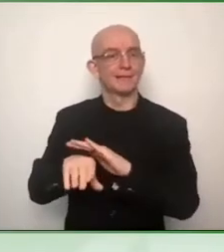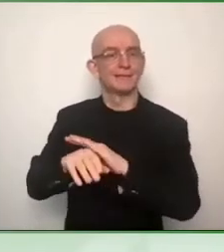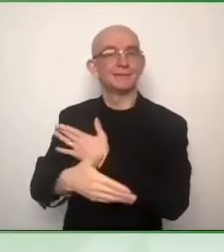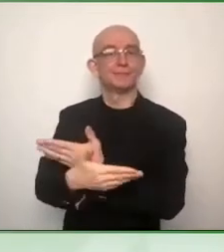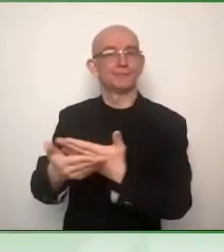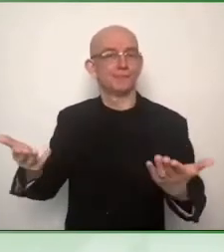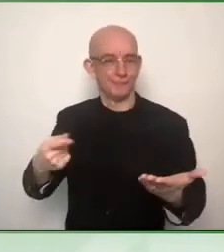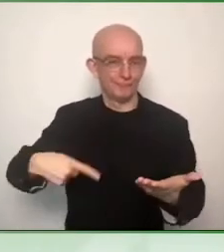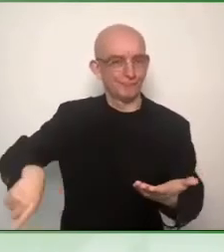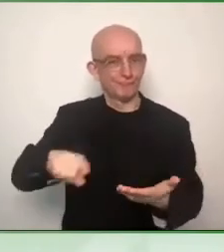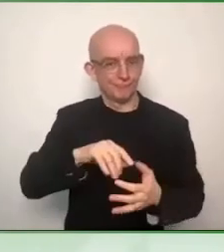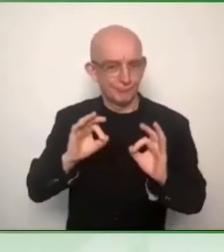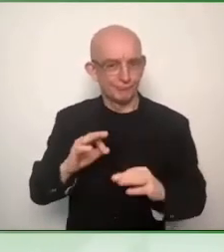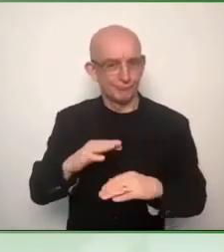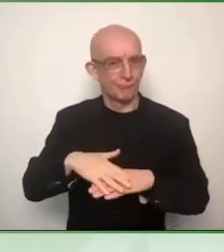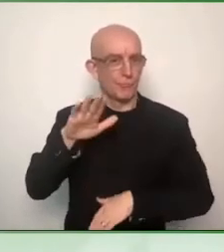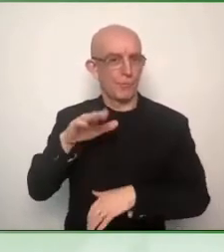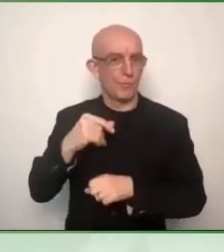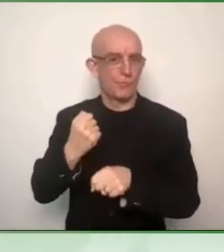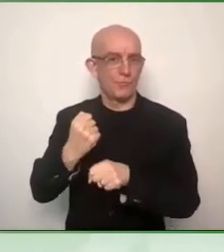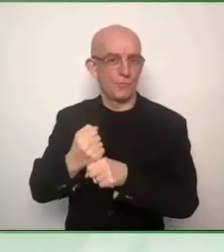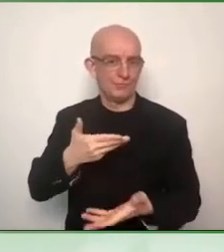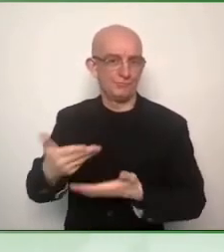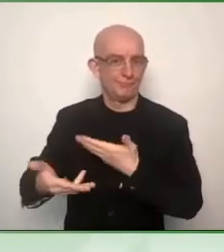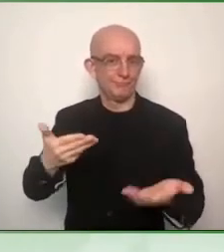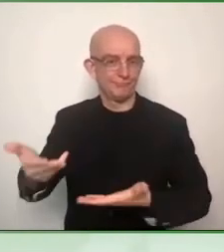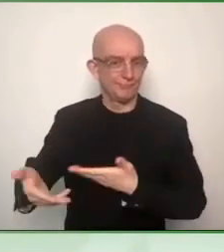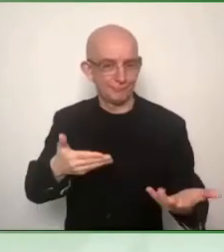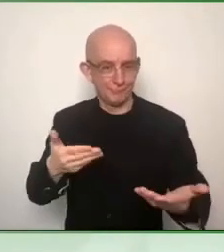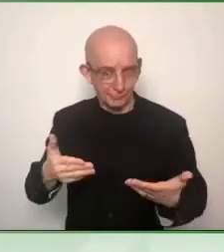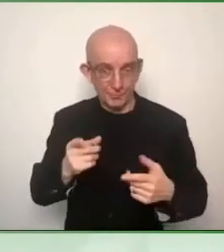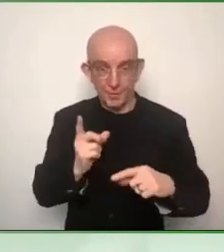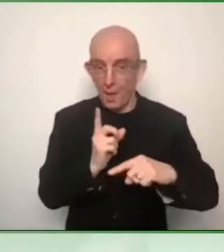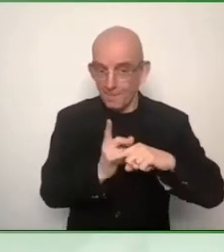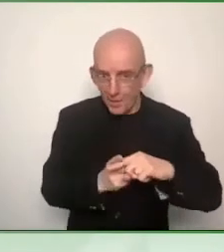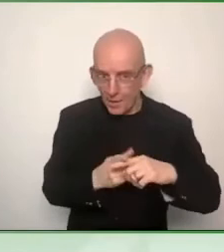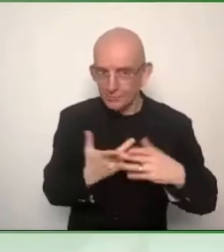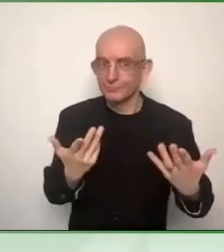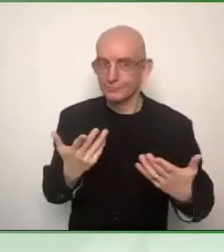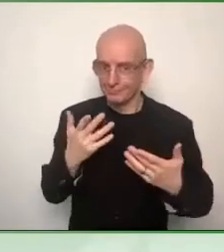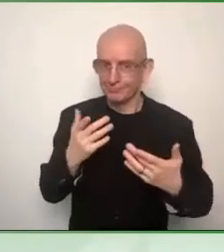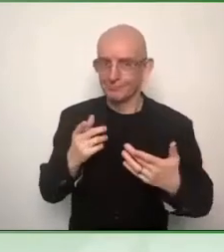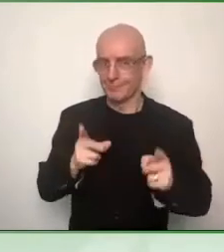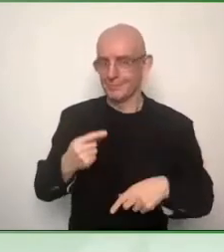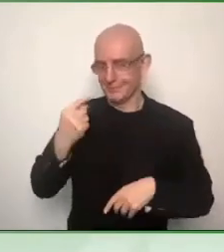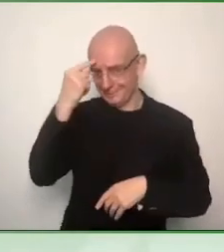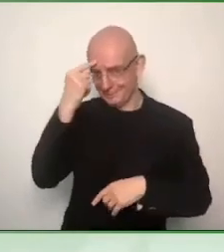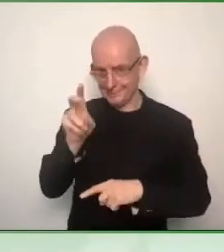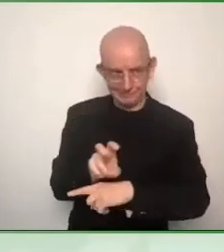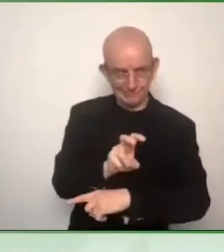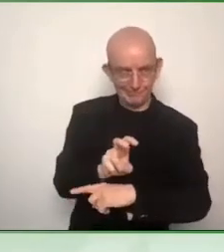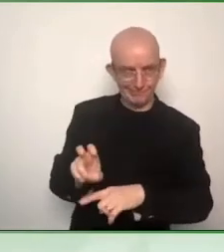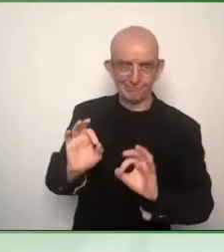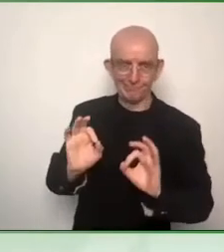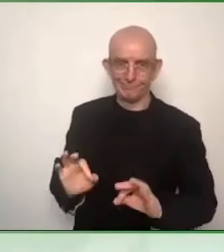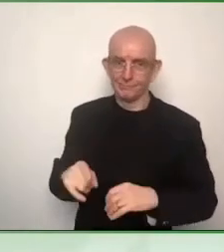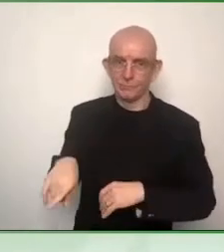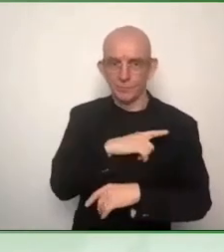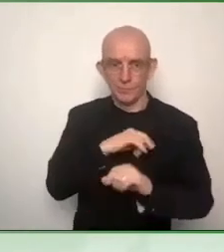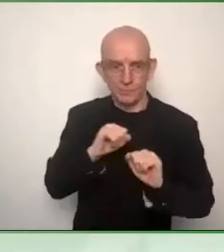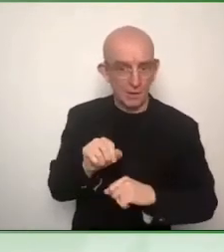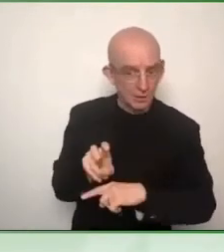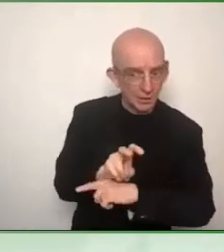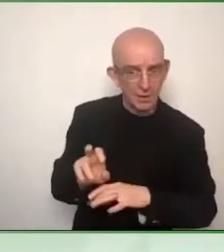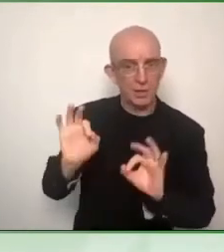we need more competencies. And I hope this will bring really job opportunities also for persons with